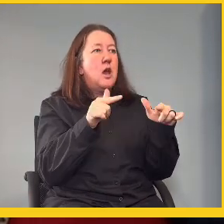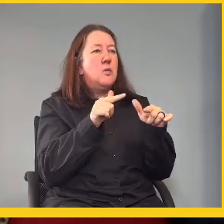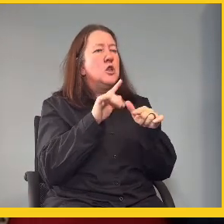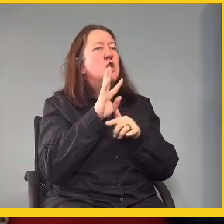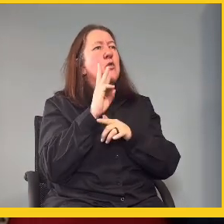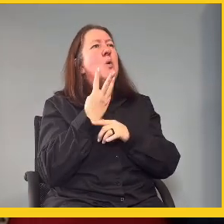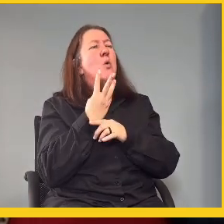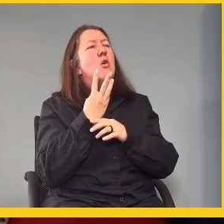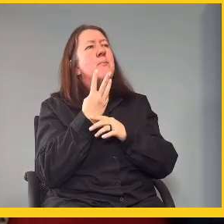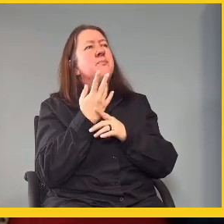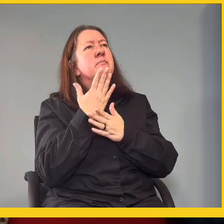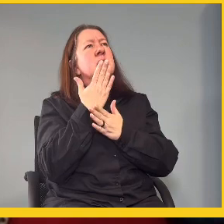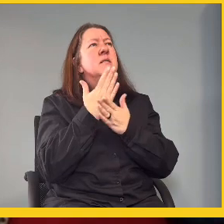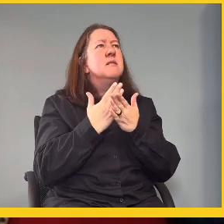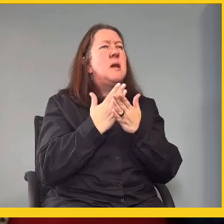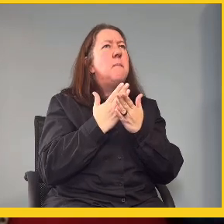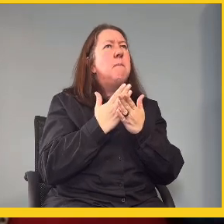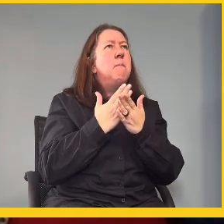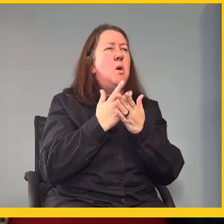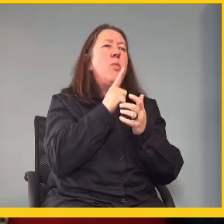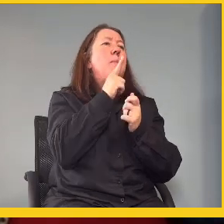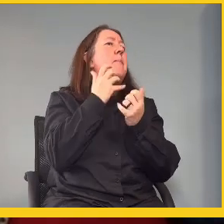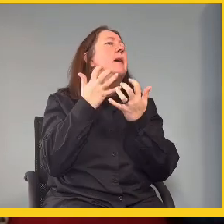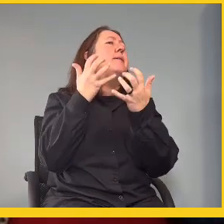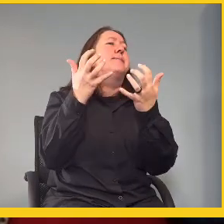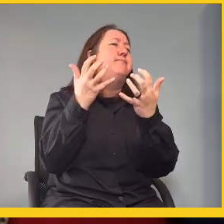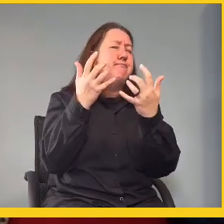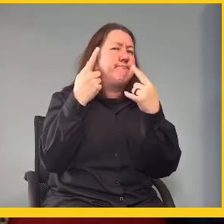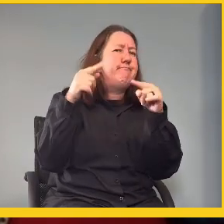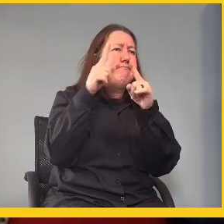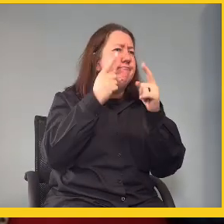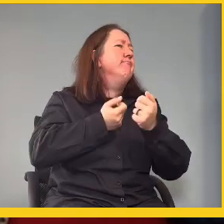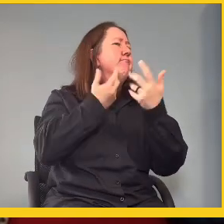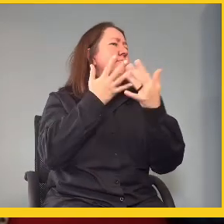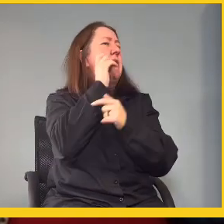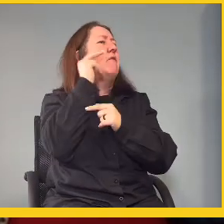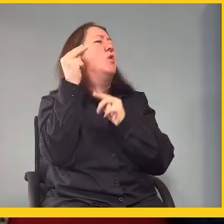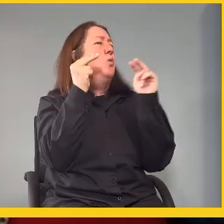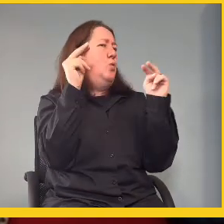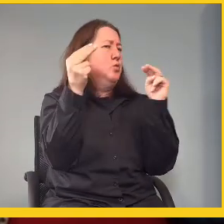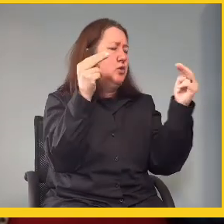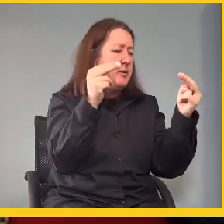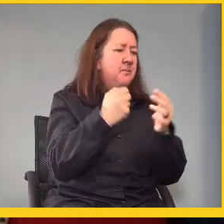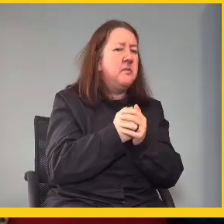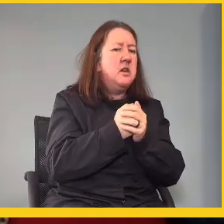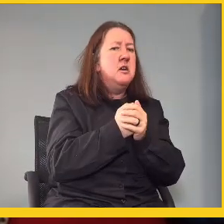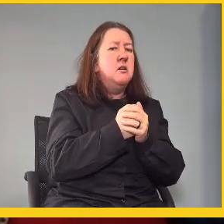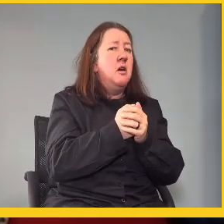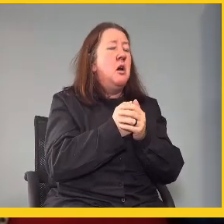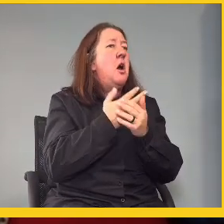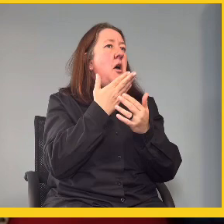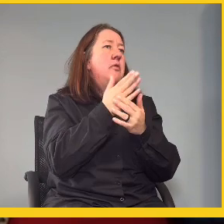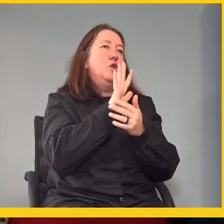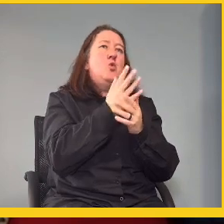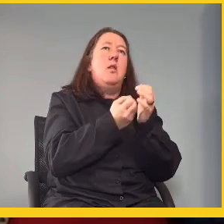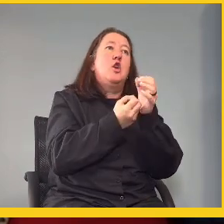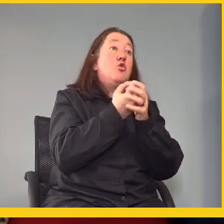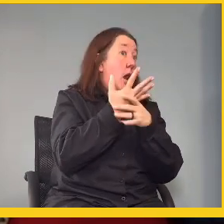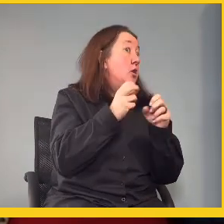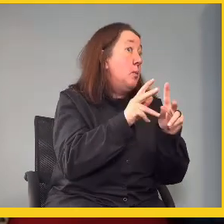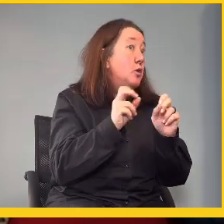there were some, you know, um, the public, you know, they aired their views, this is actually going to create